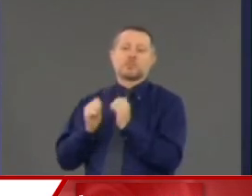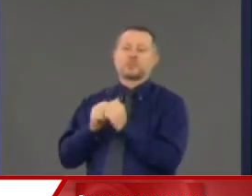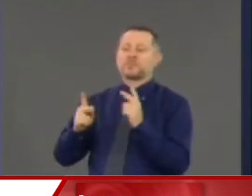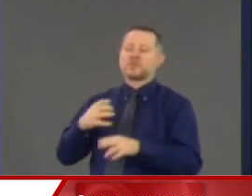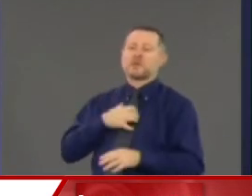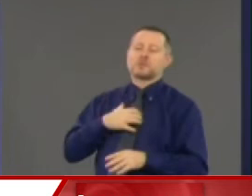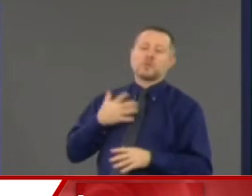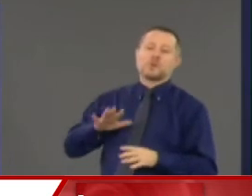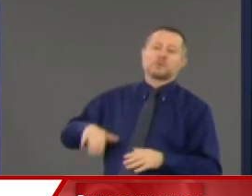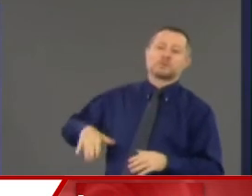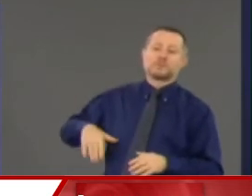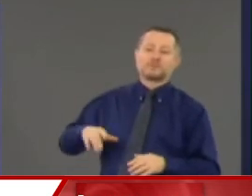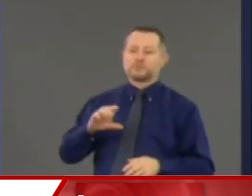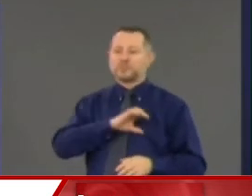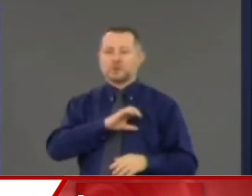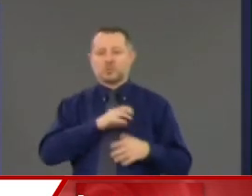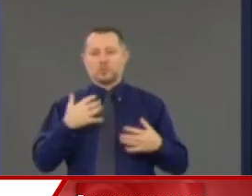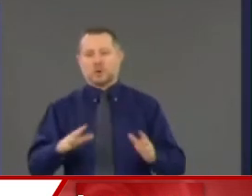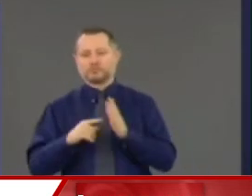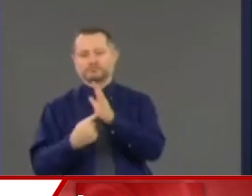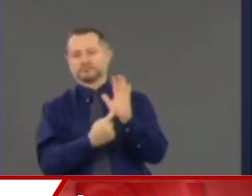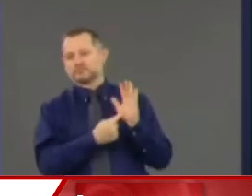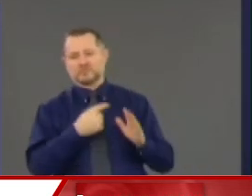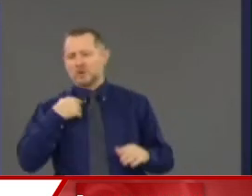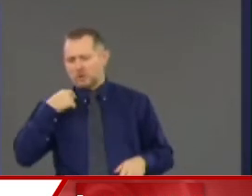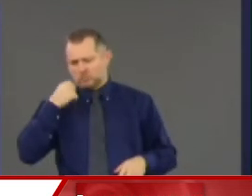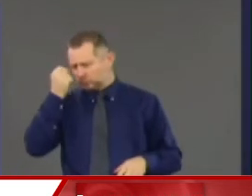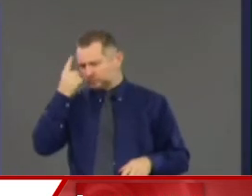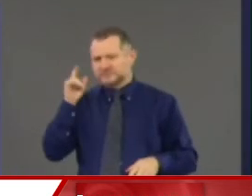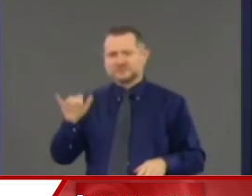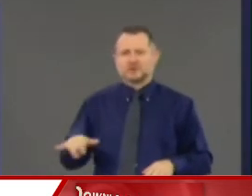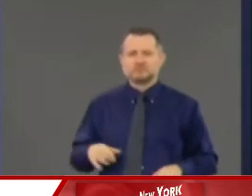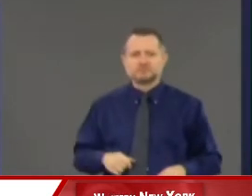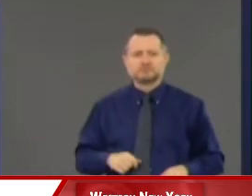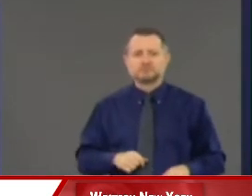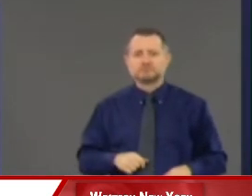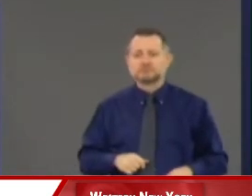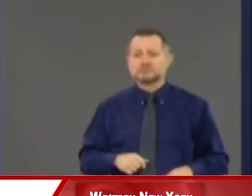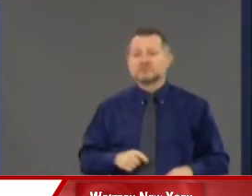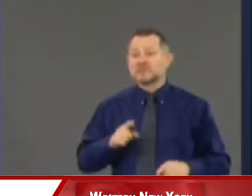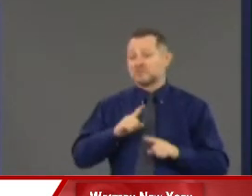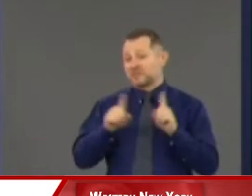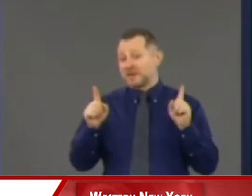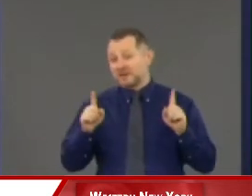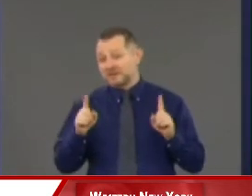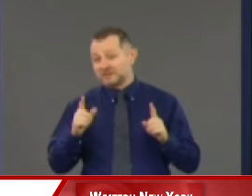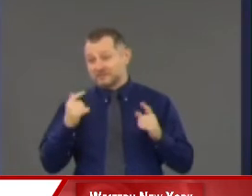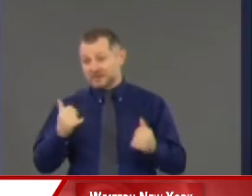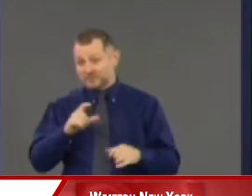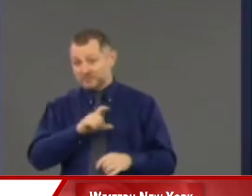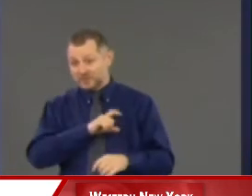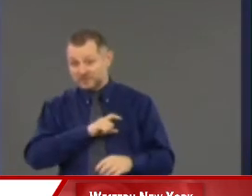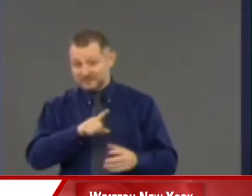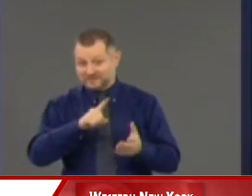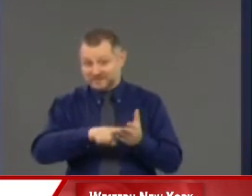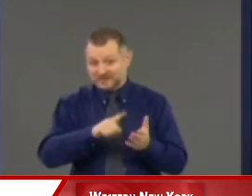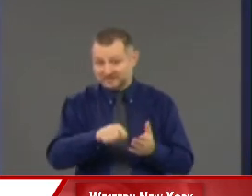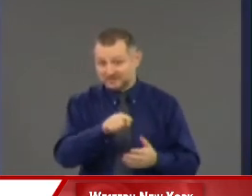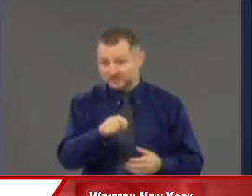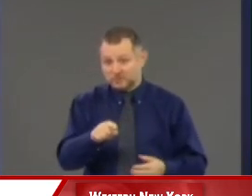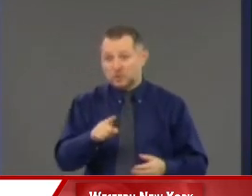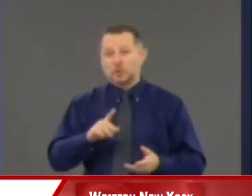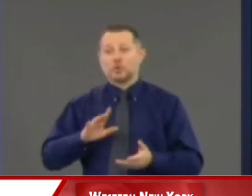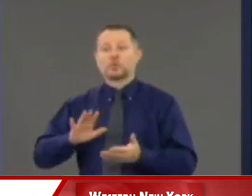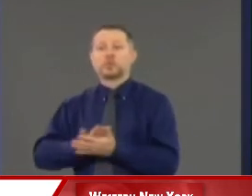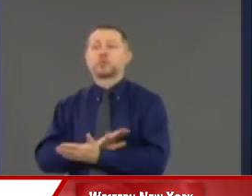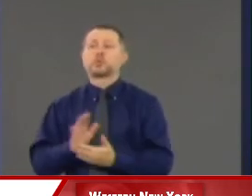the police don't want the records released. Which I understand their position. But if a person is being investigated, you're not going to tell me what